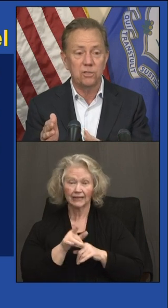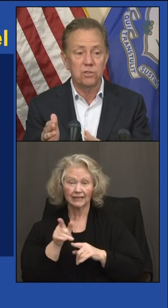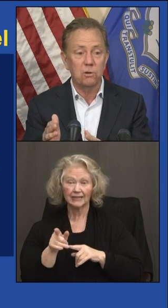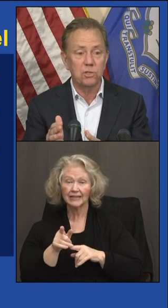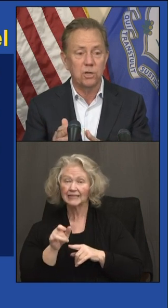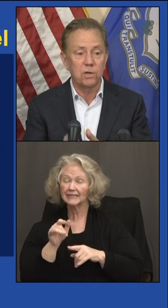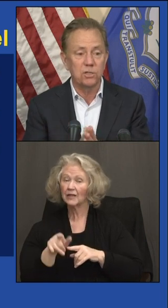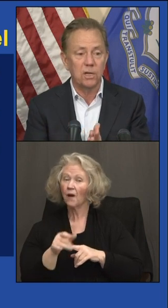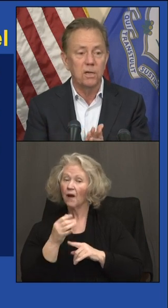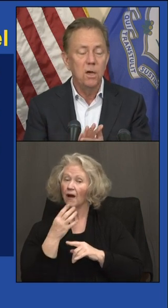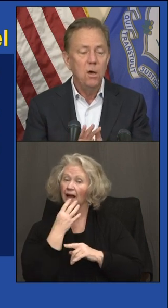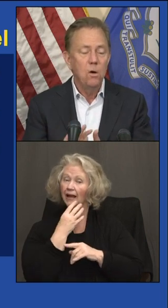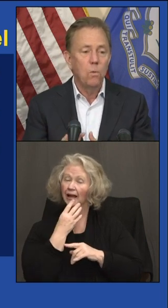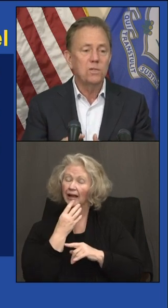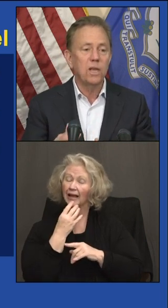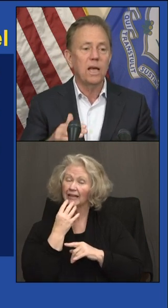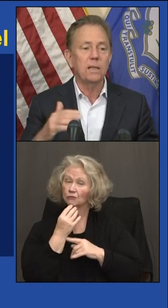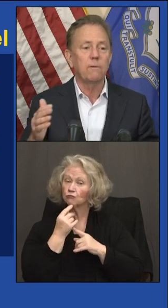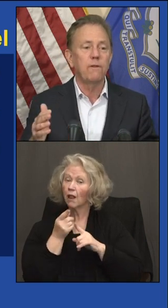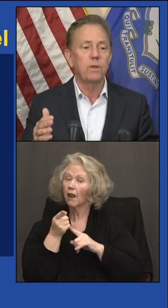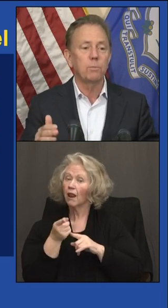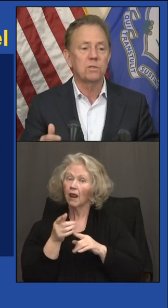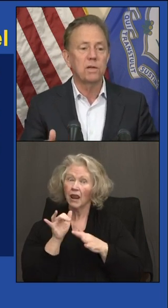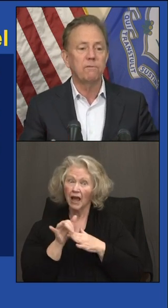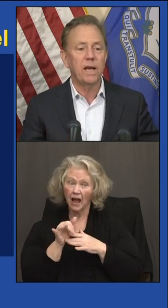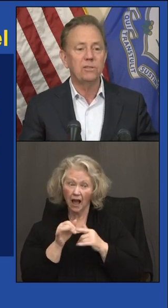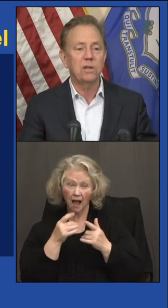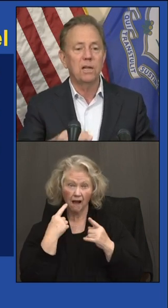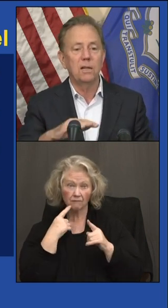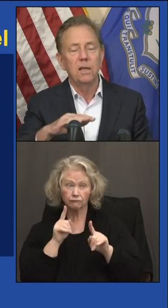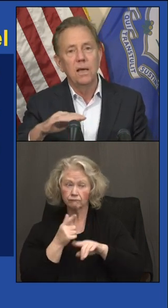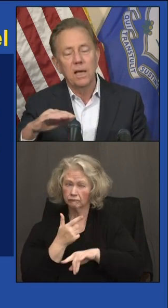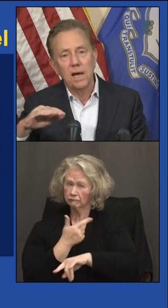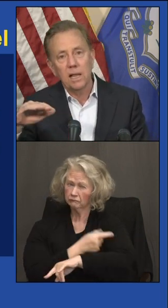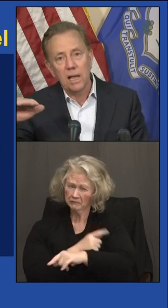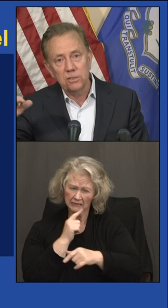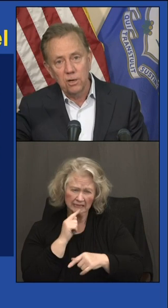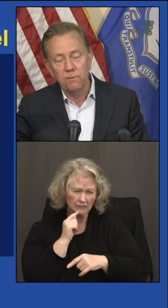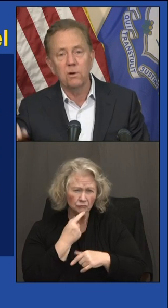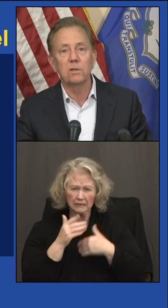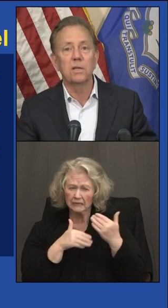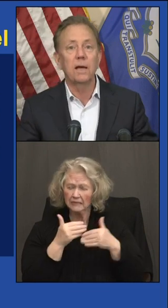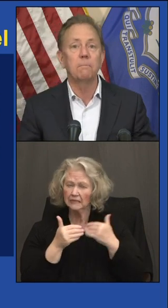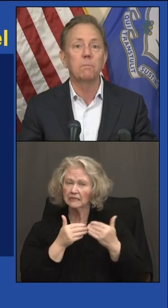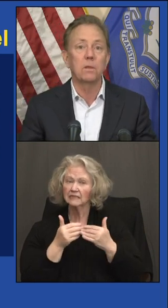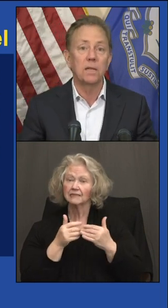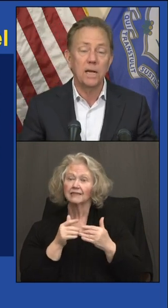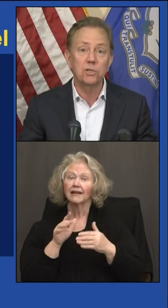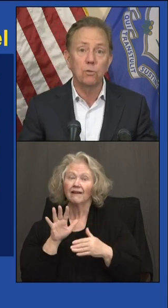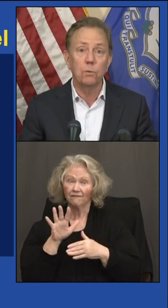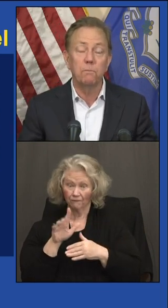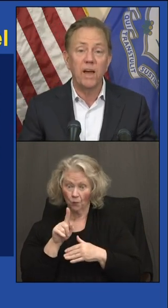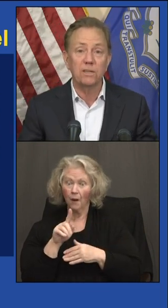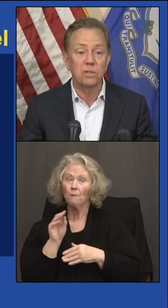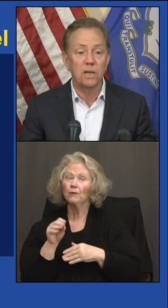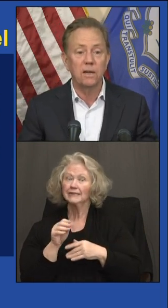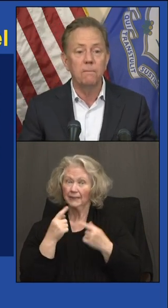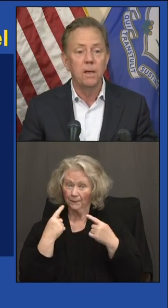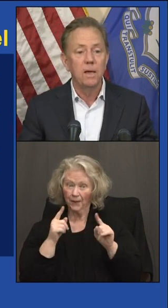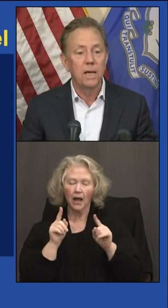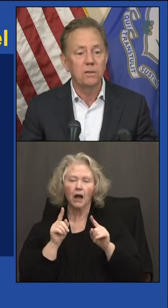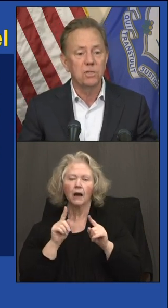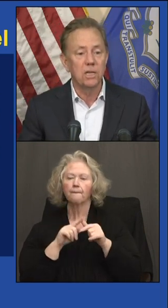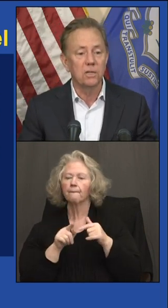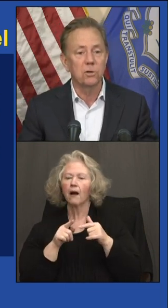vaccination so seriously, once they got to 50 percent vaccinated, it got a lot tougher to get the next group vaccinated.